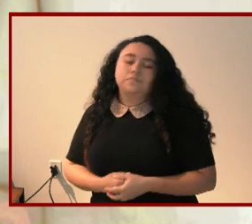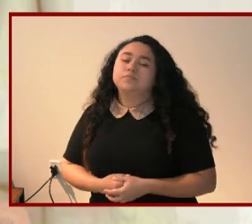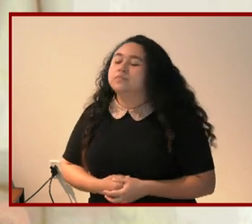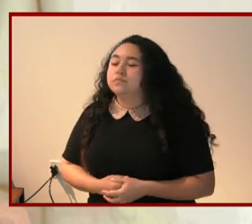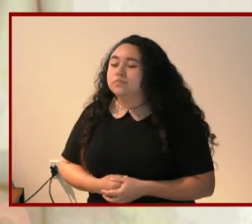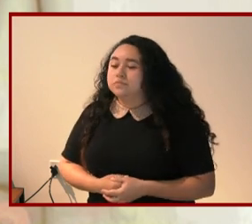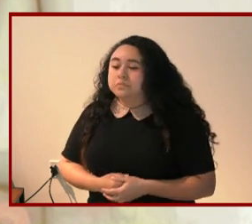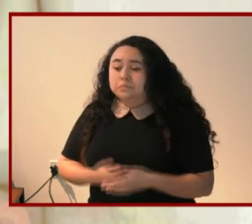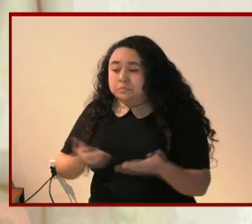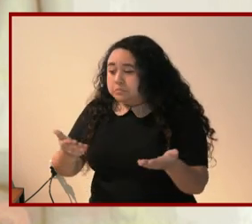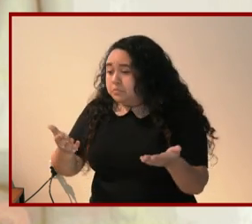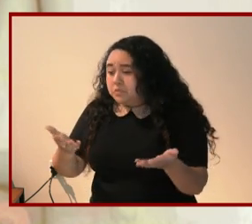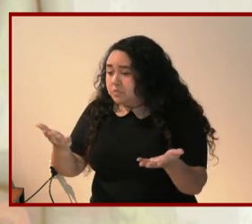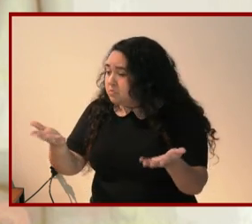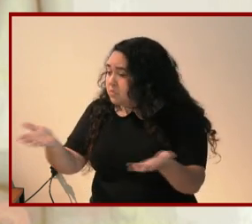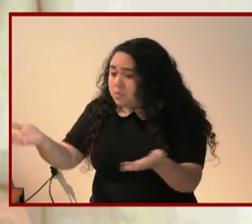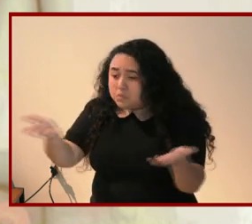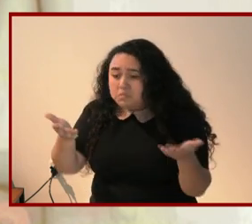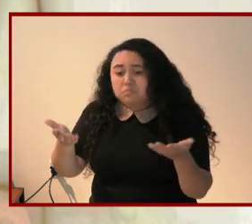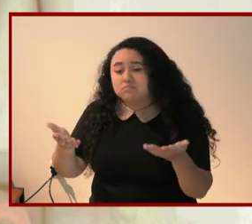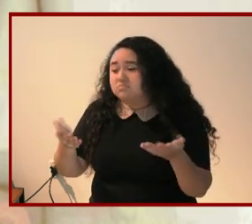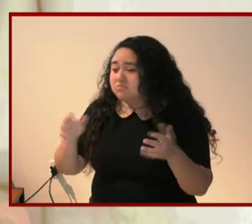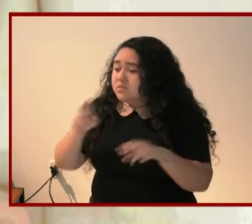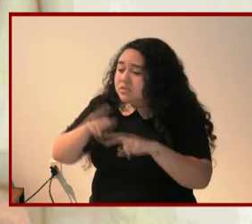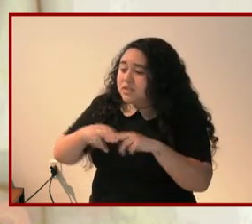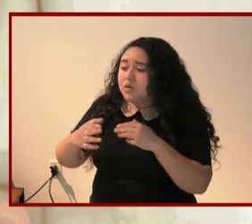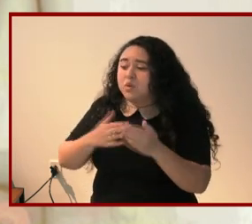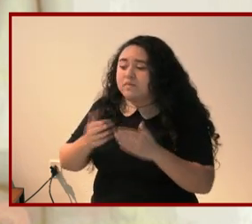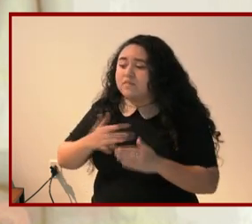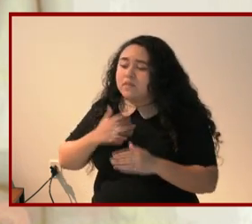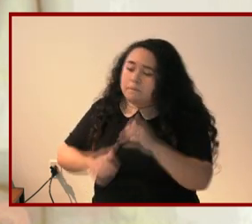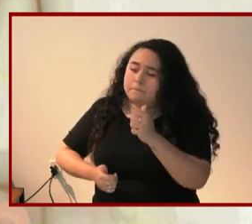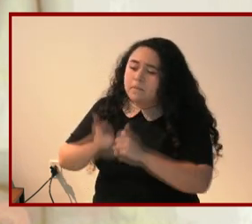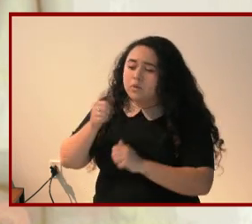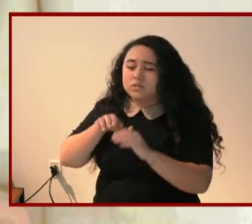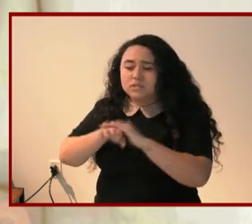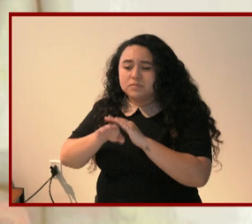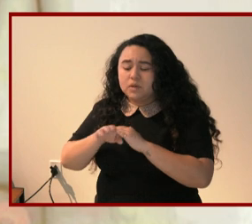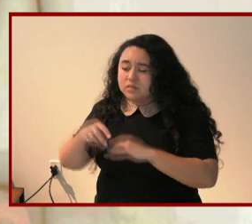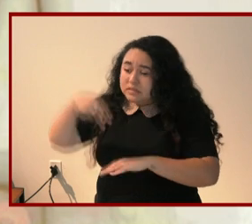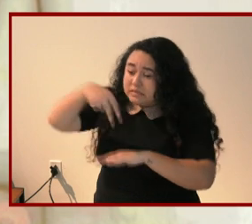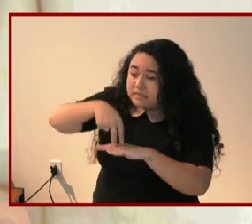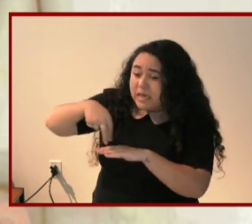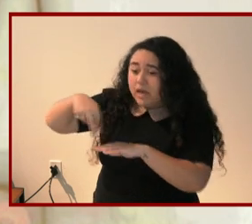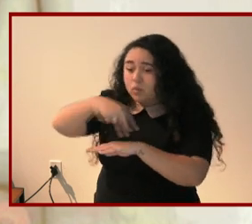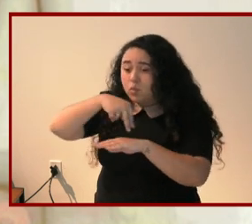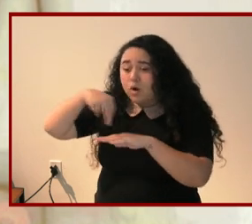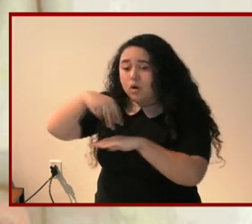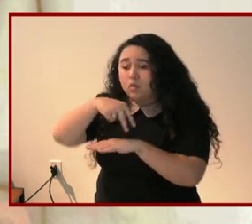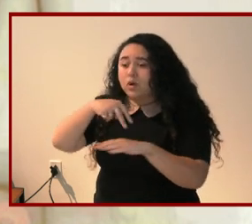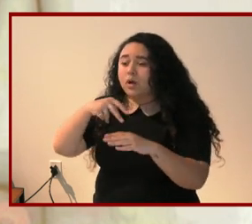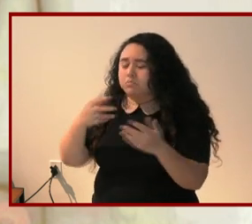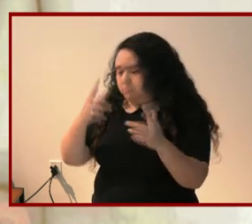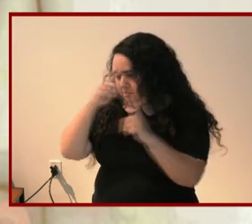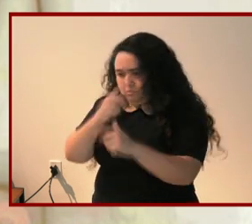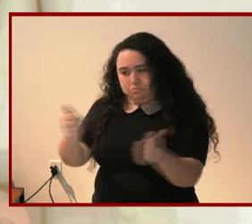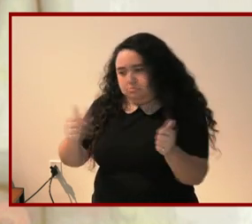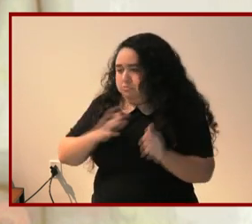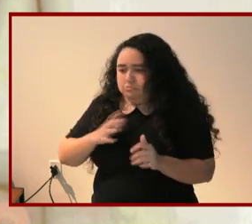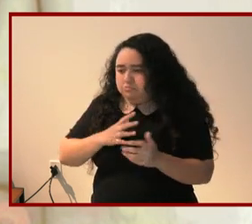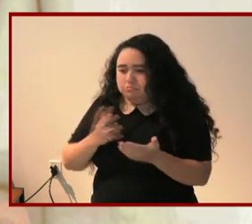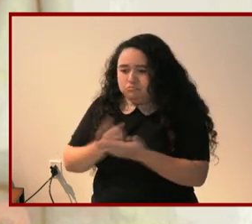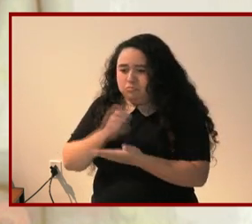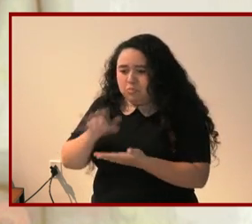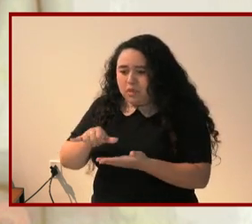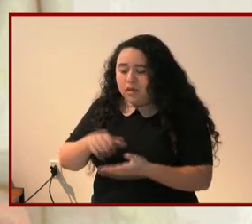I invite all of you to sit and use the space in the way that's most accessible for you. If you want to stand or move about, that's totally great.